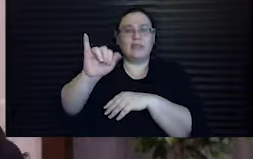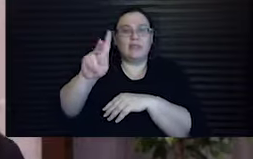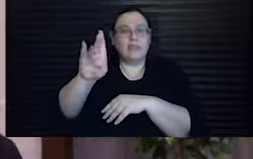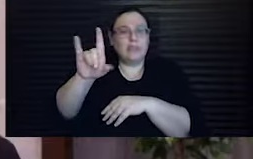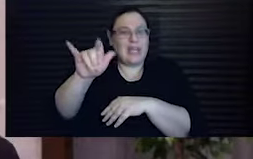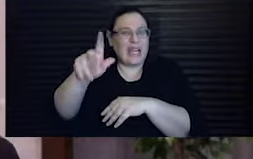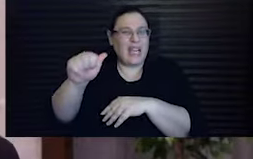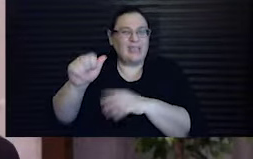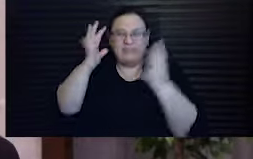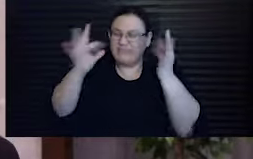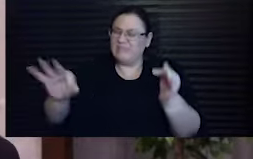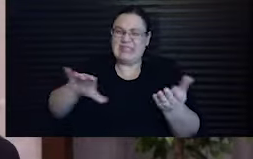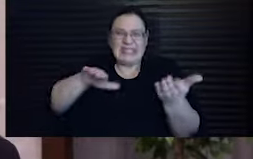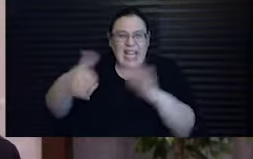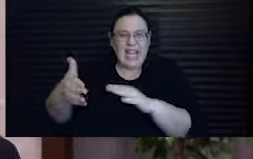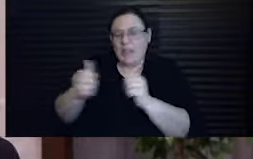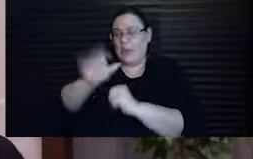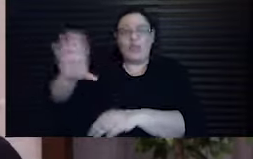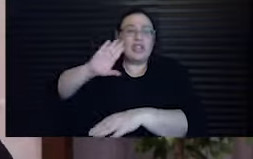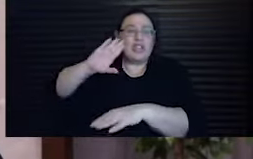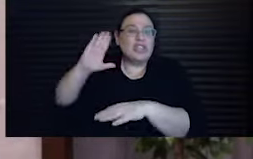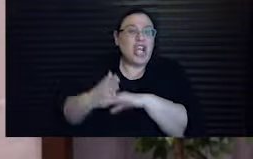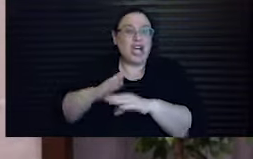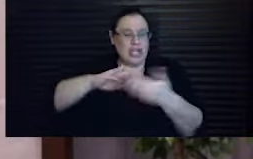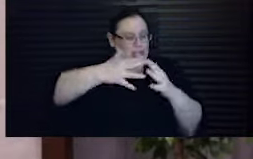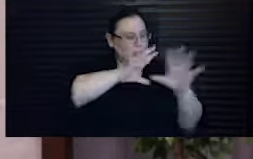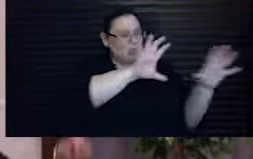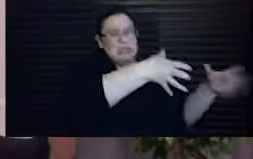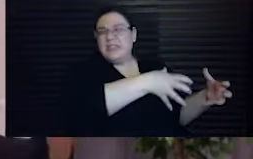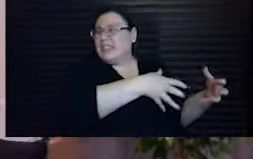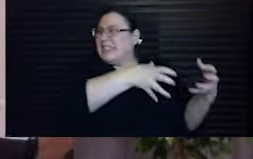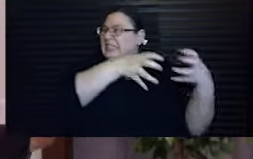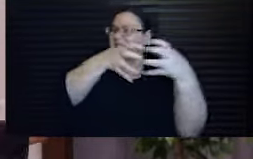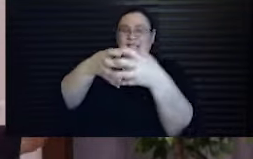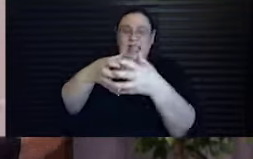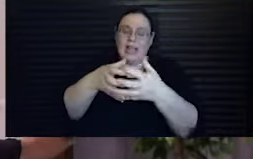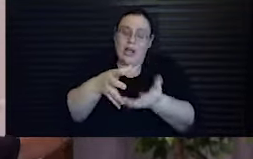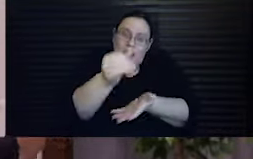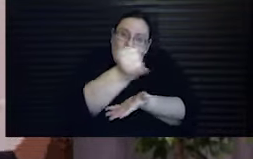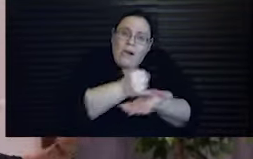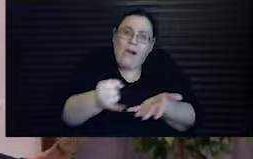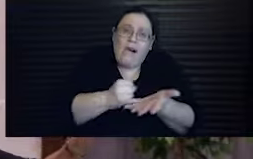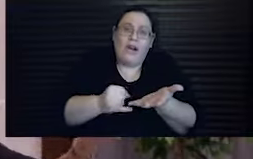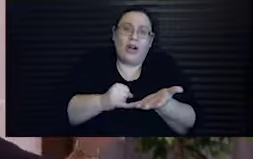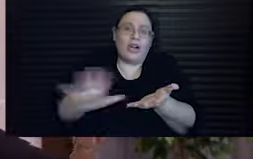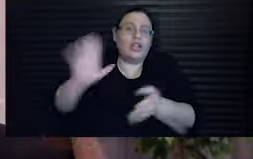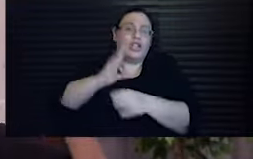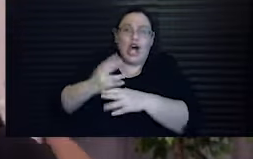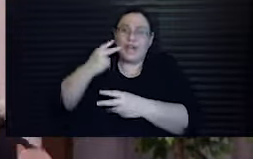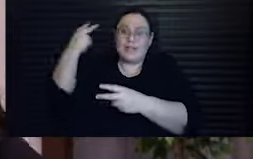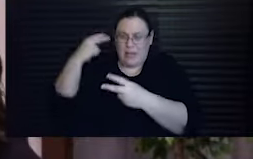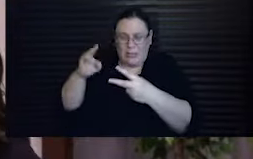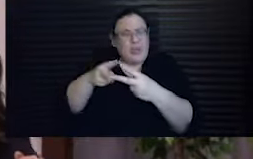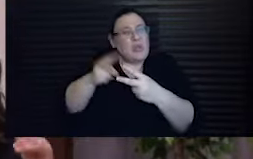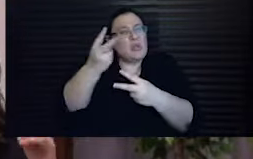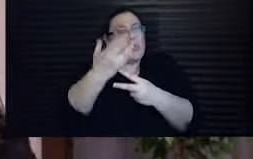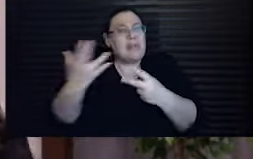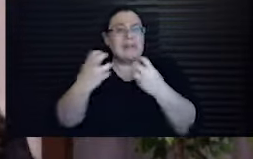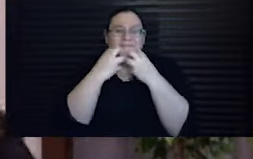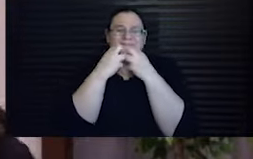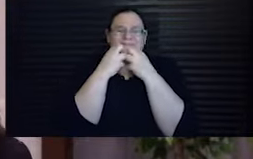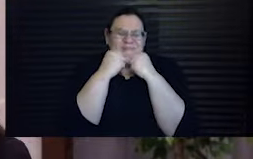face certain death, along with her daughter and her entire community, to entrust her artwork and her daughter's memory, the two things